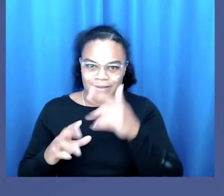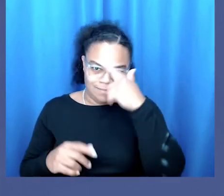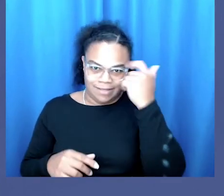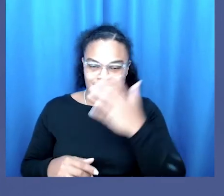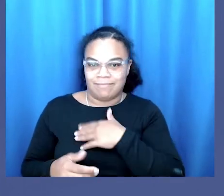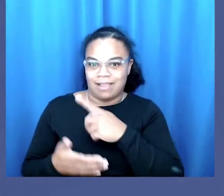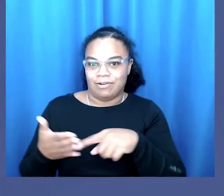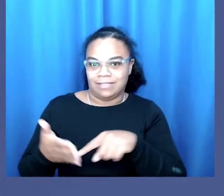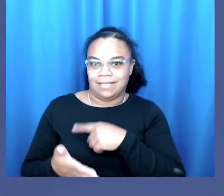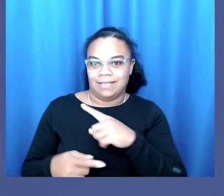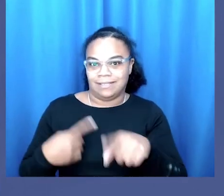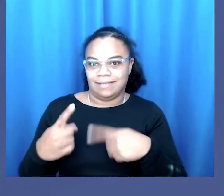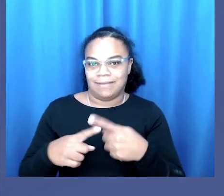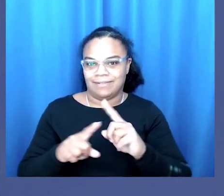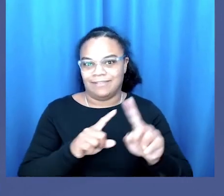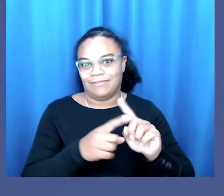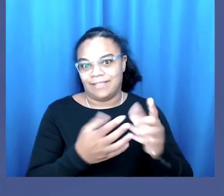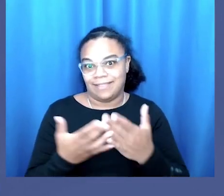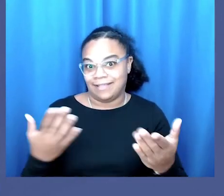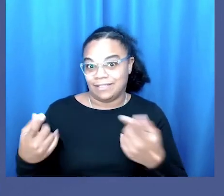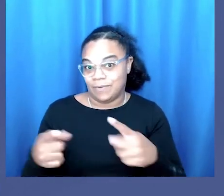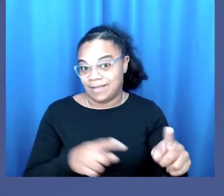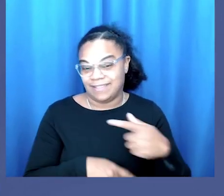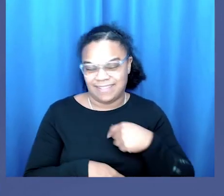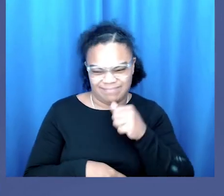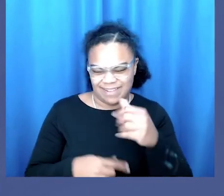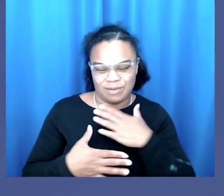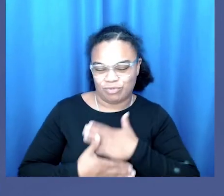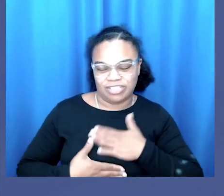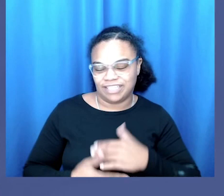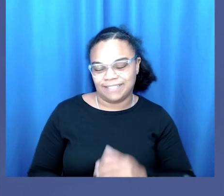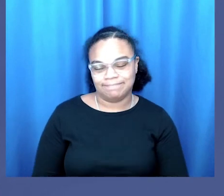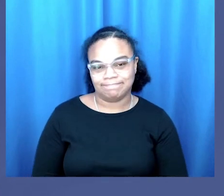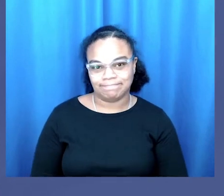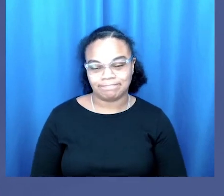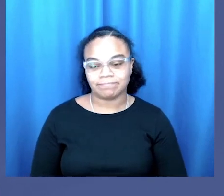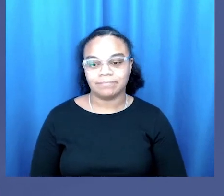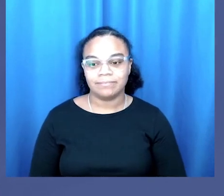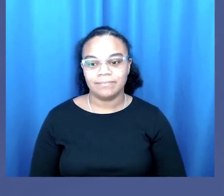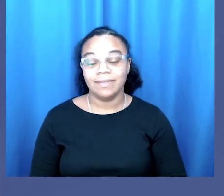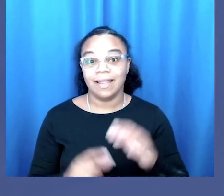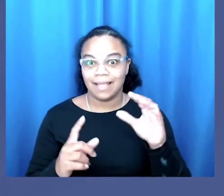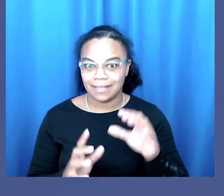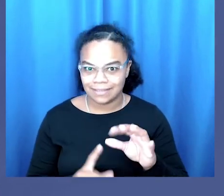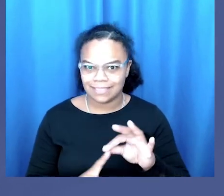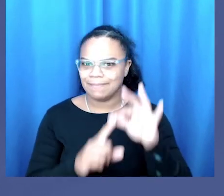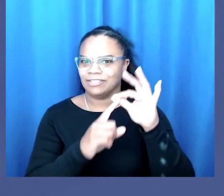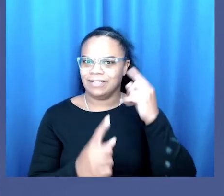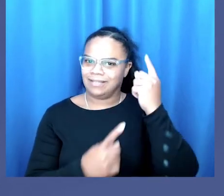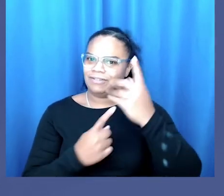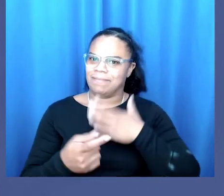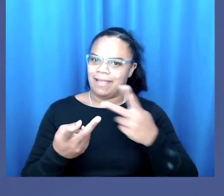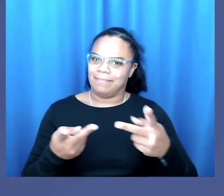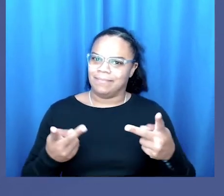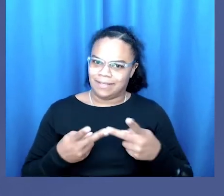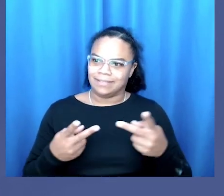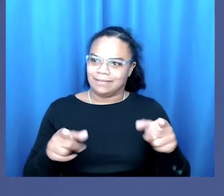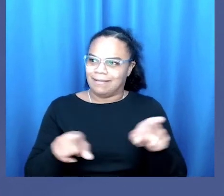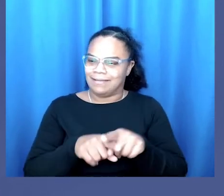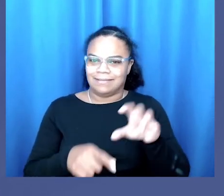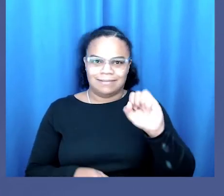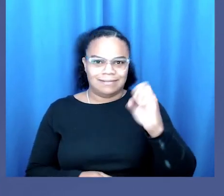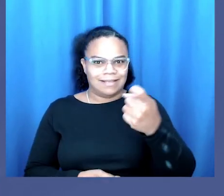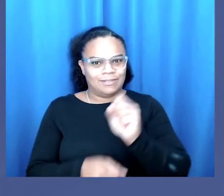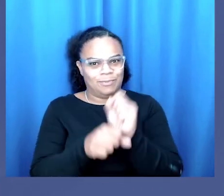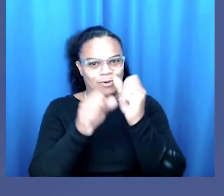critiques that I've made about different things that were going on that I didn't appreciate especially considering my placement as a